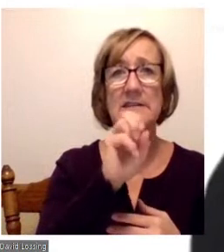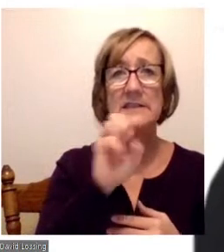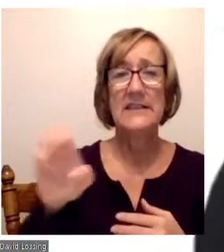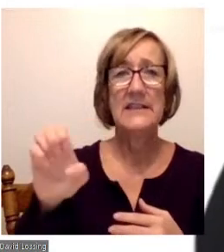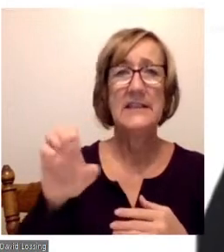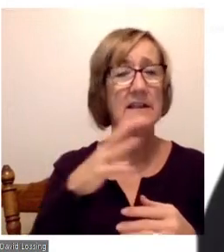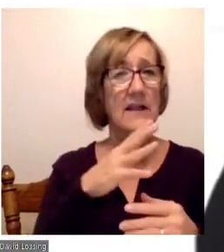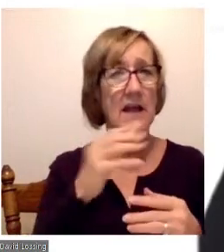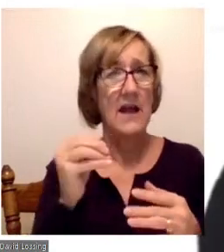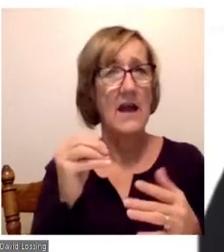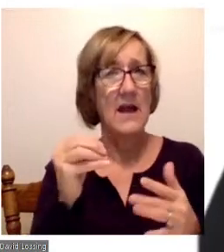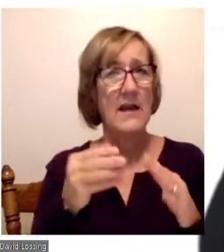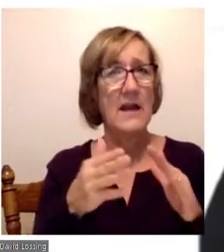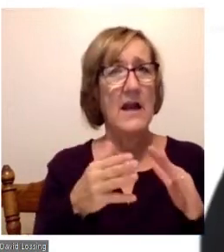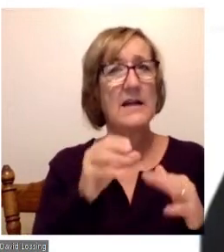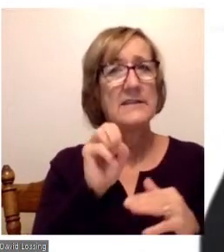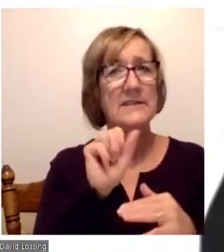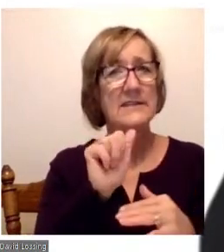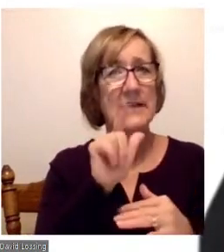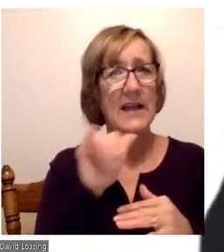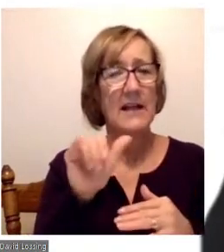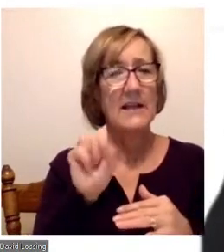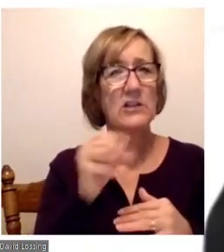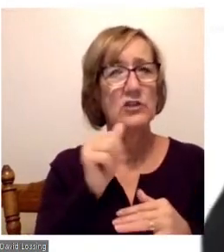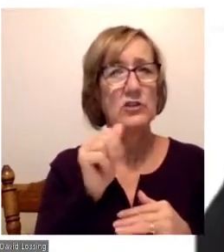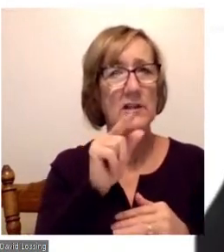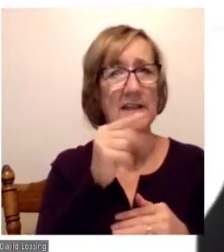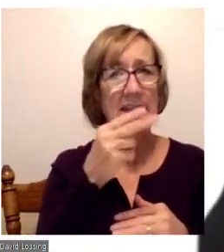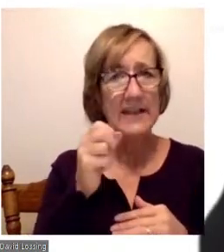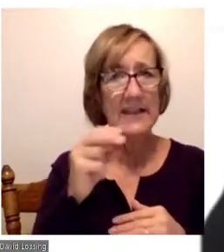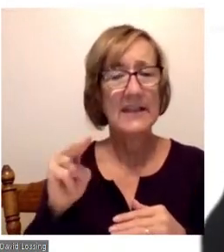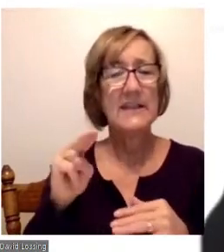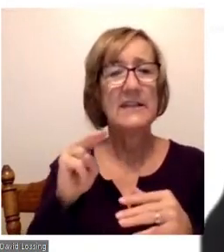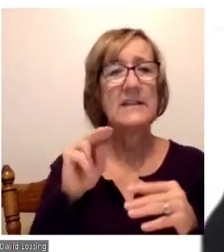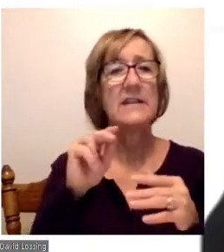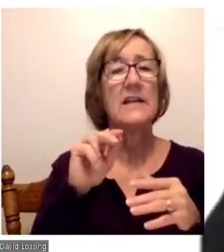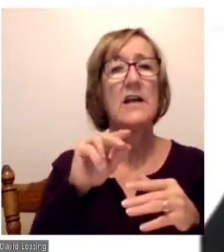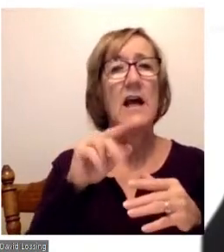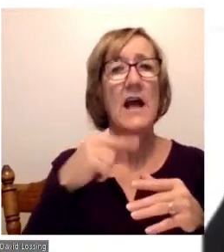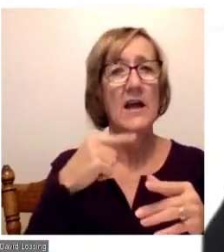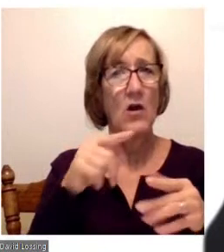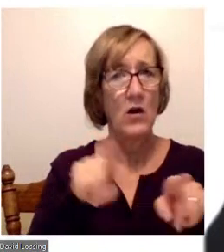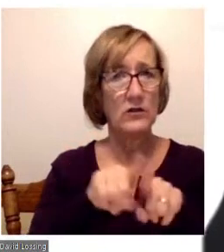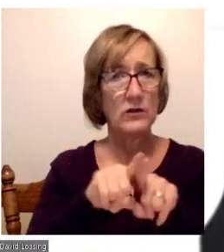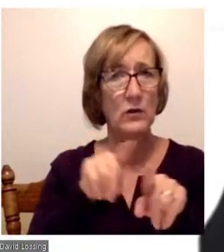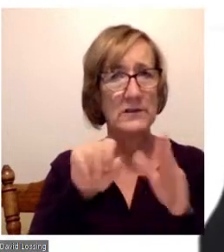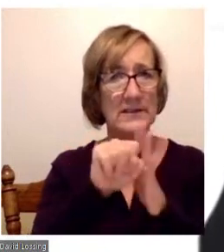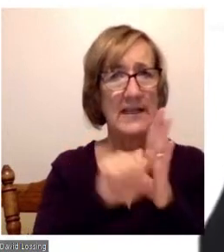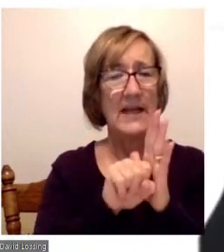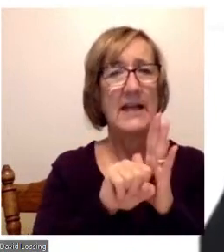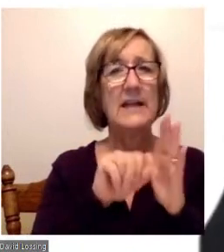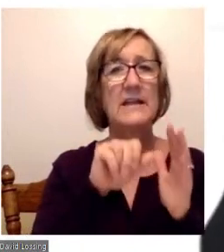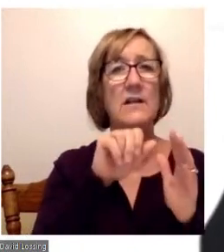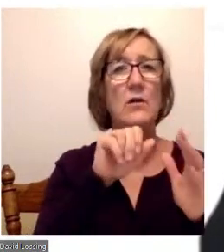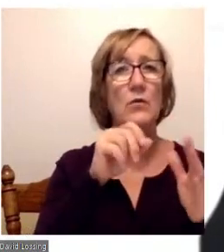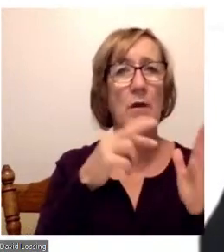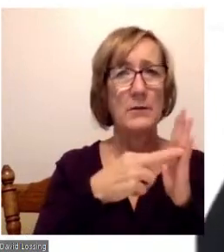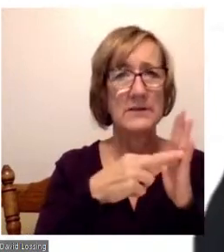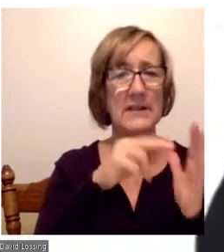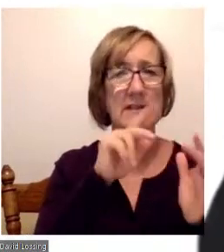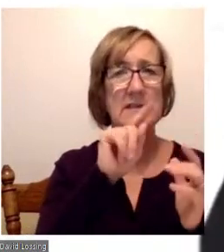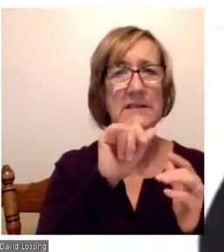Art Reyes, is Sally Shaheen Joseph and Dr. John Snell. State representatives Tim Snell and Cheryl Kennedy.